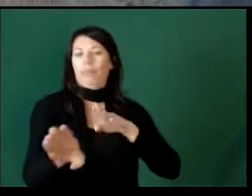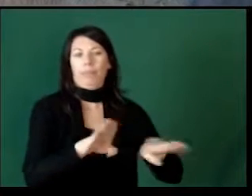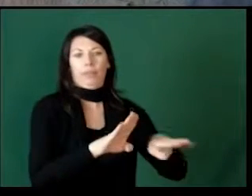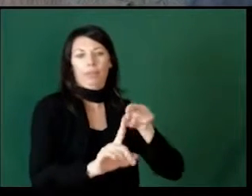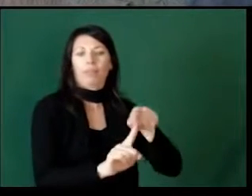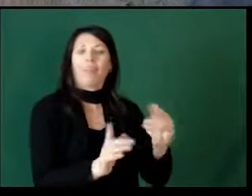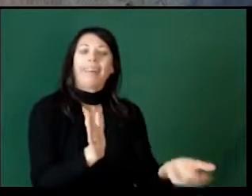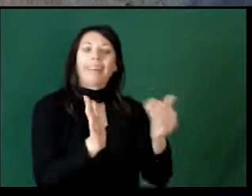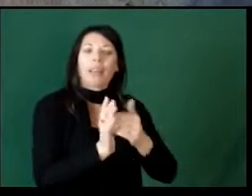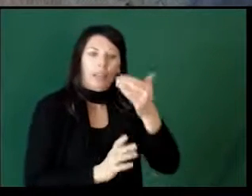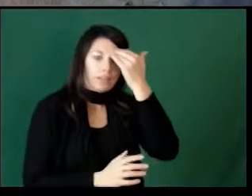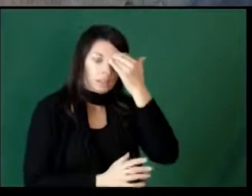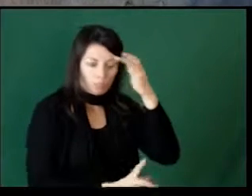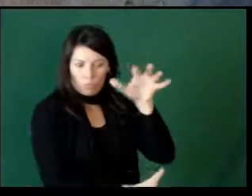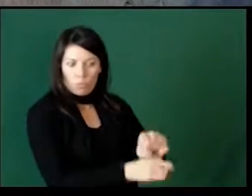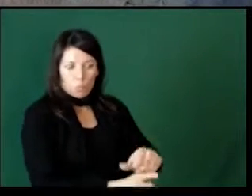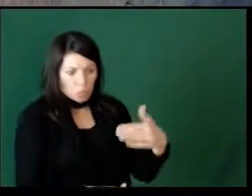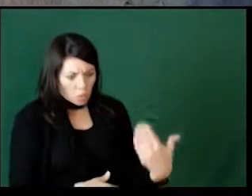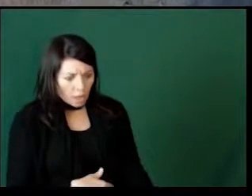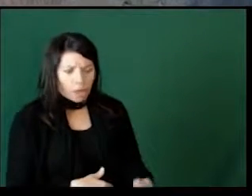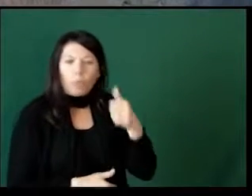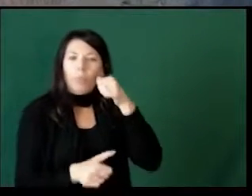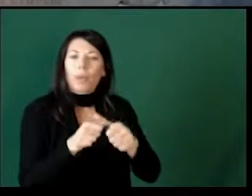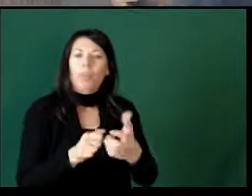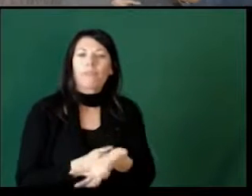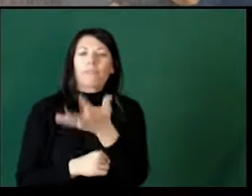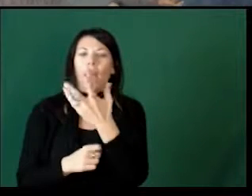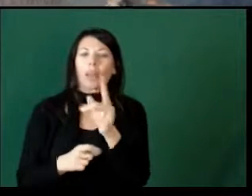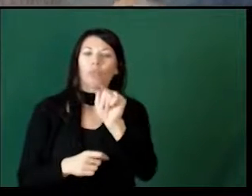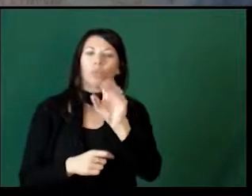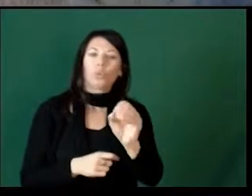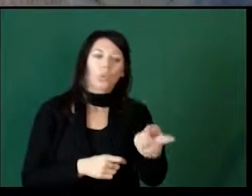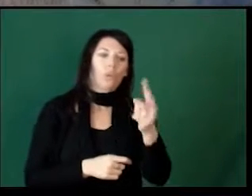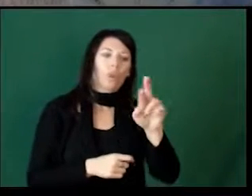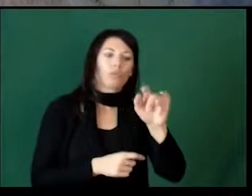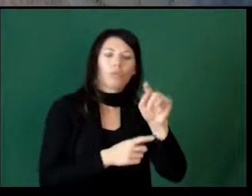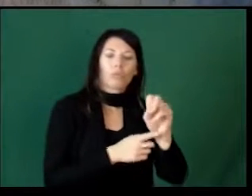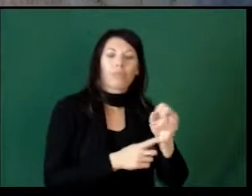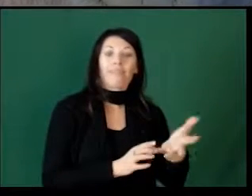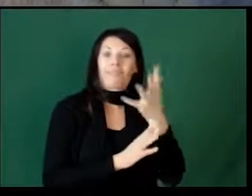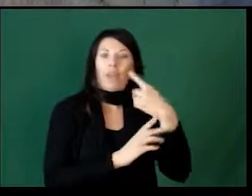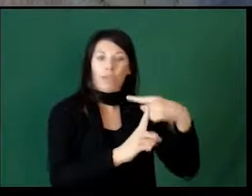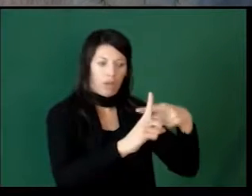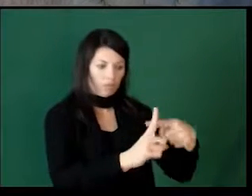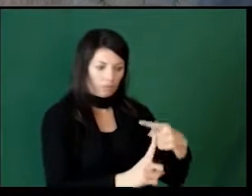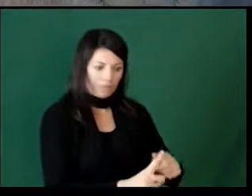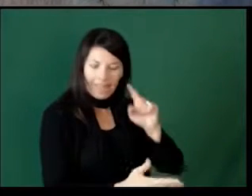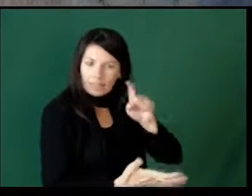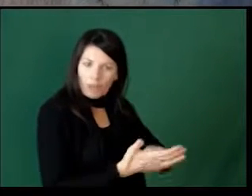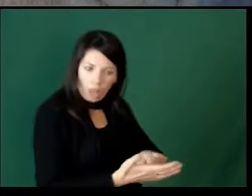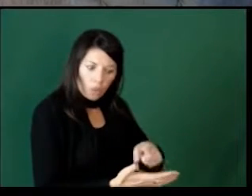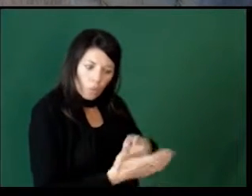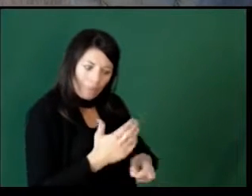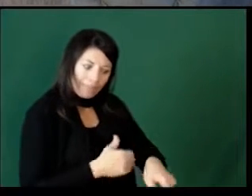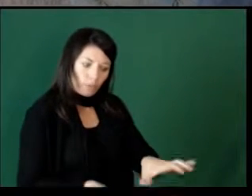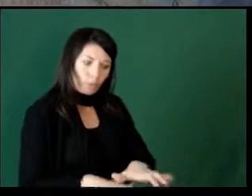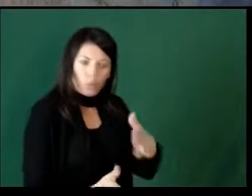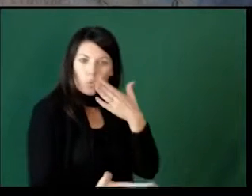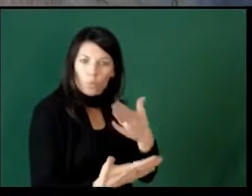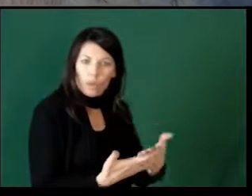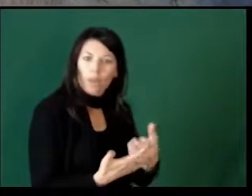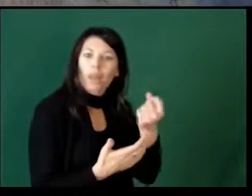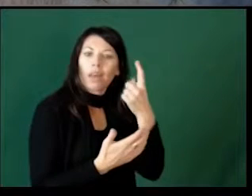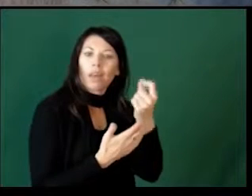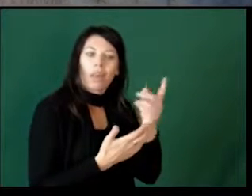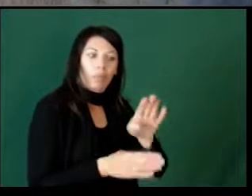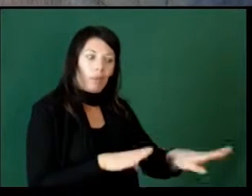positive behaviors. Again, acknowledging. We talked about that five to one ratio. The five positives acknowledge what your student is doing well,